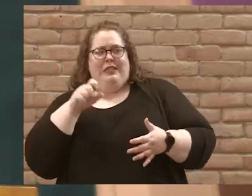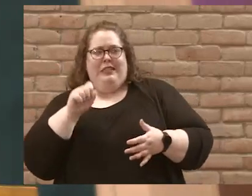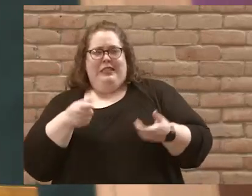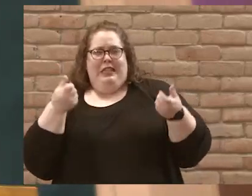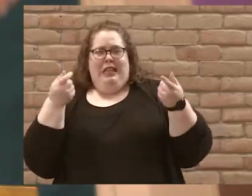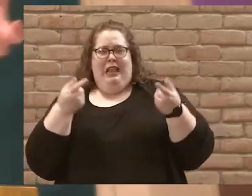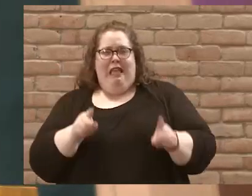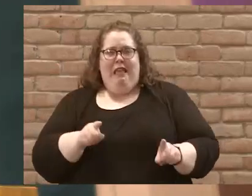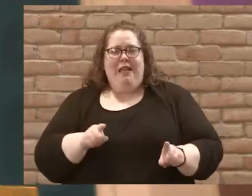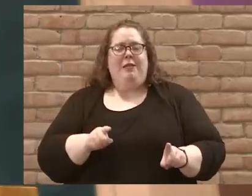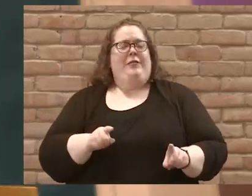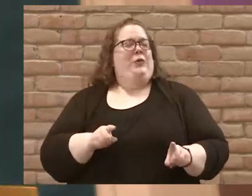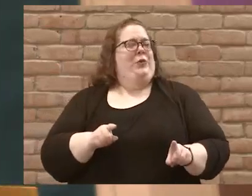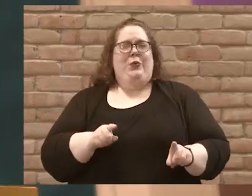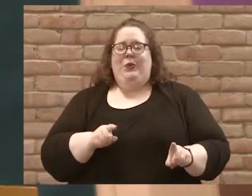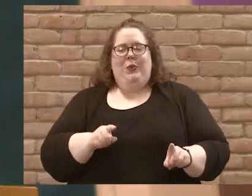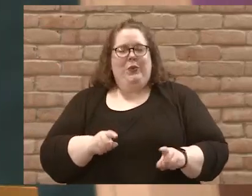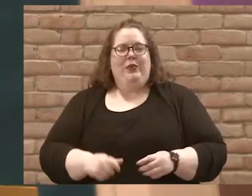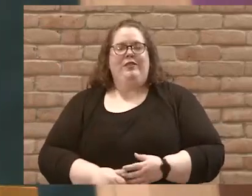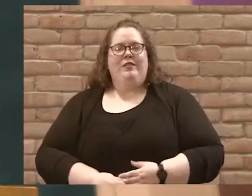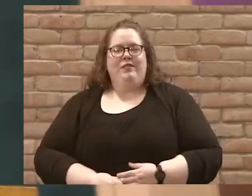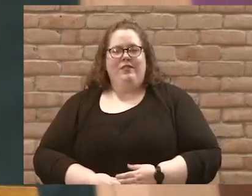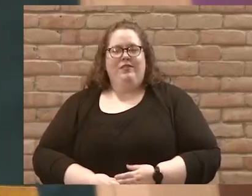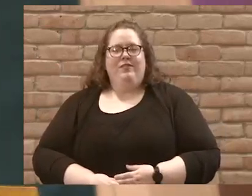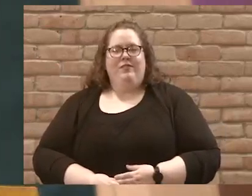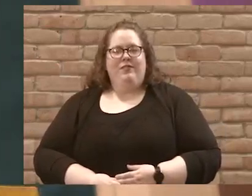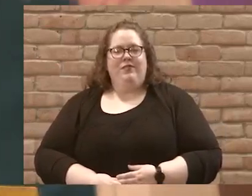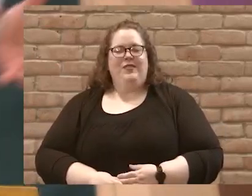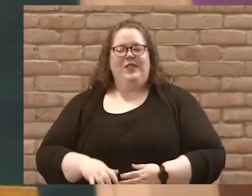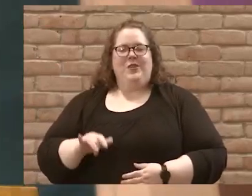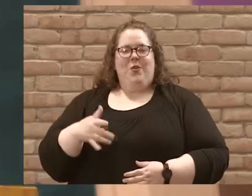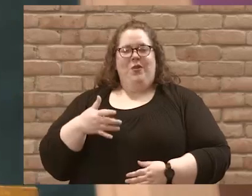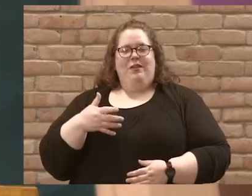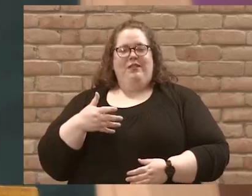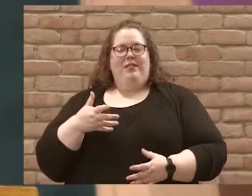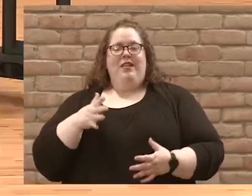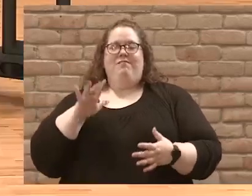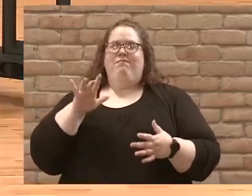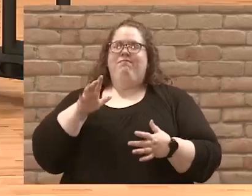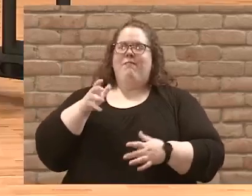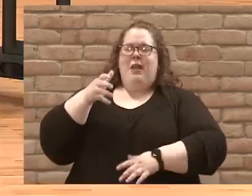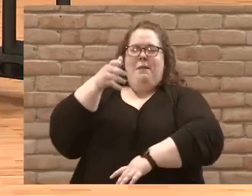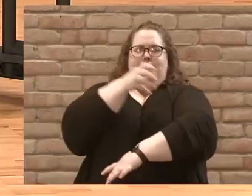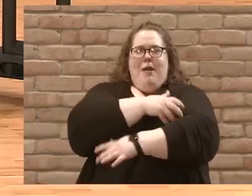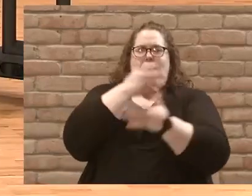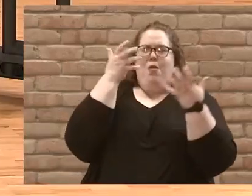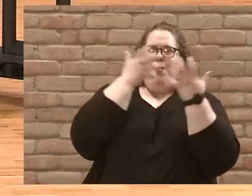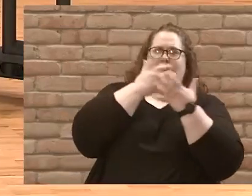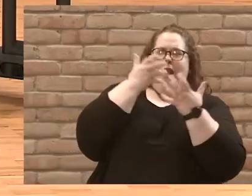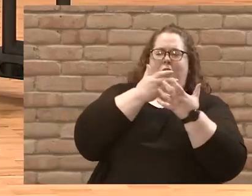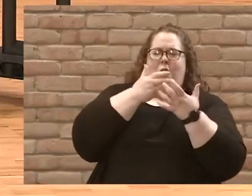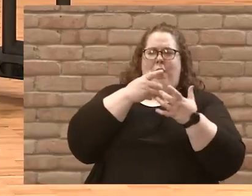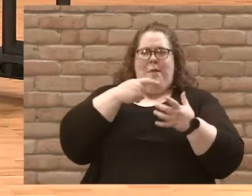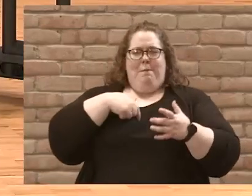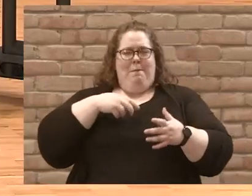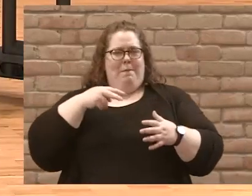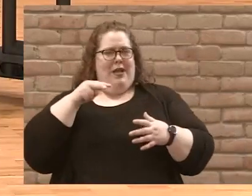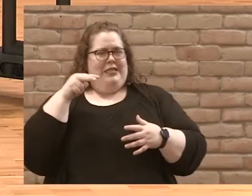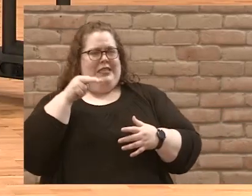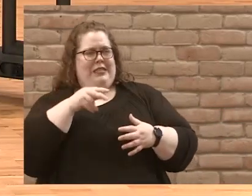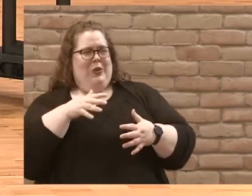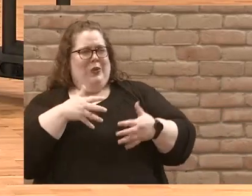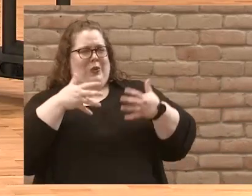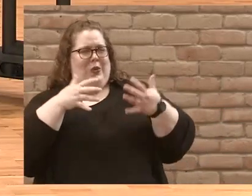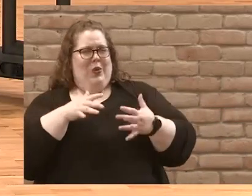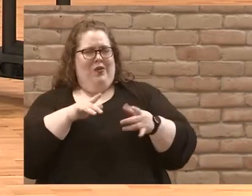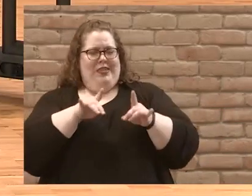You've got this tension going on of magnificence around the power and this unnervingness that leaves us